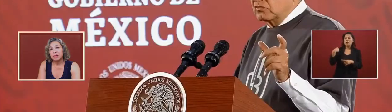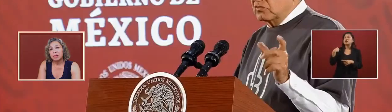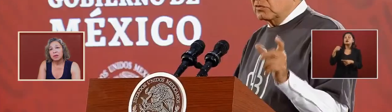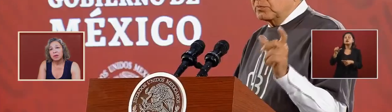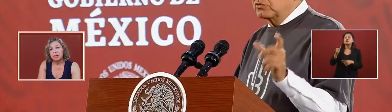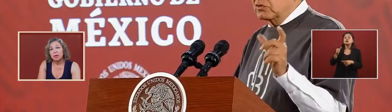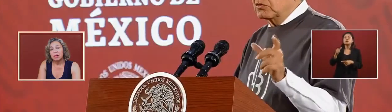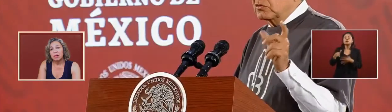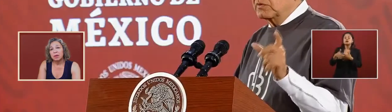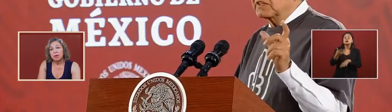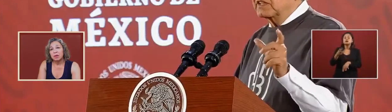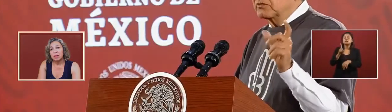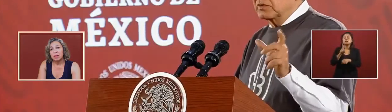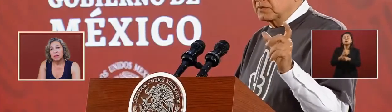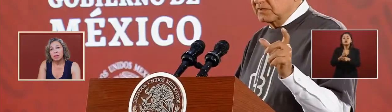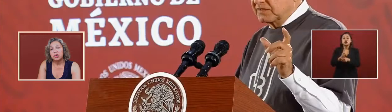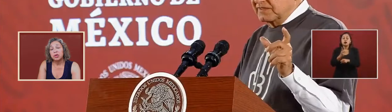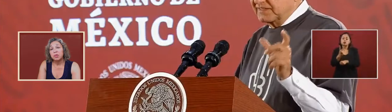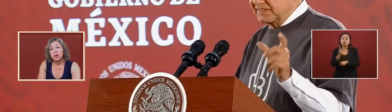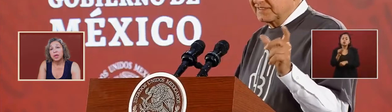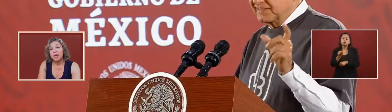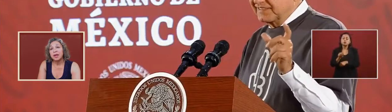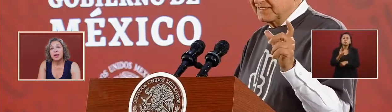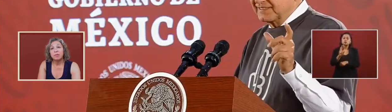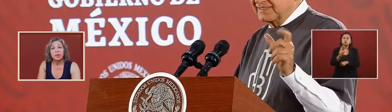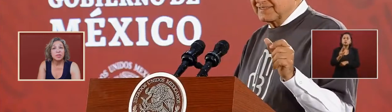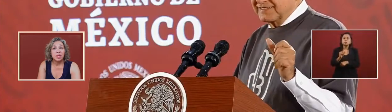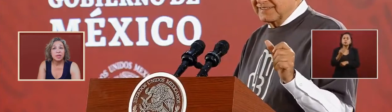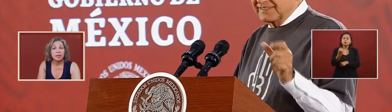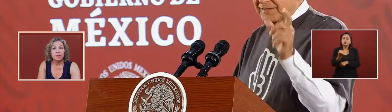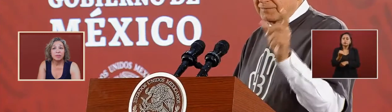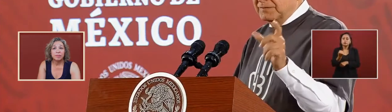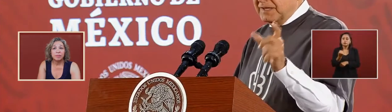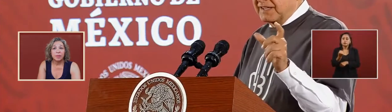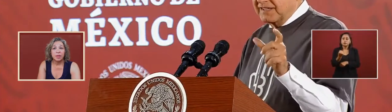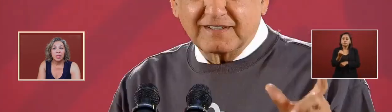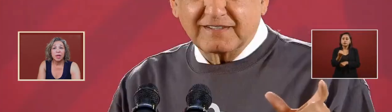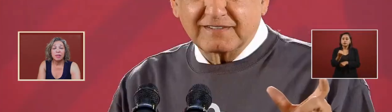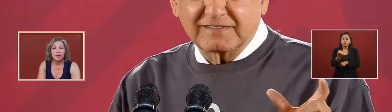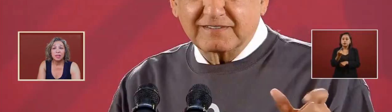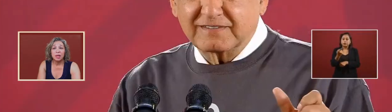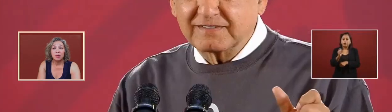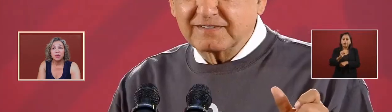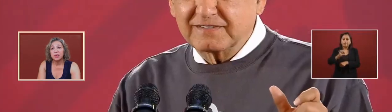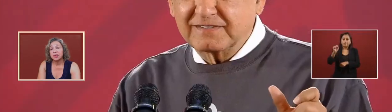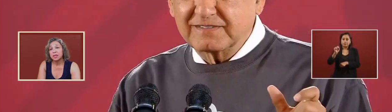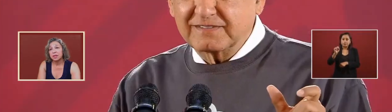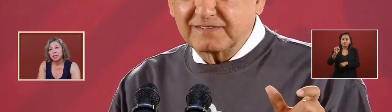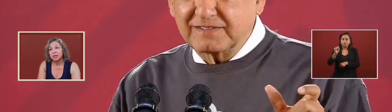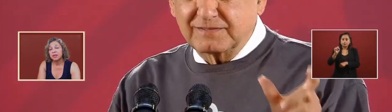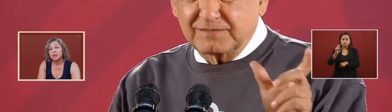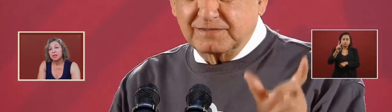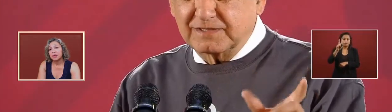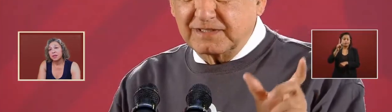2.99 percent and that's the lowest